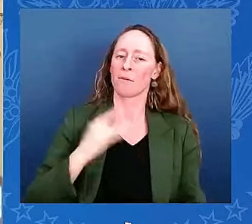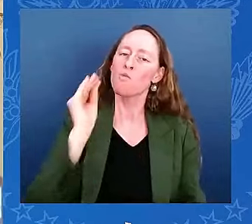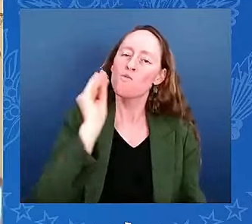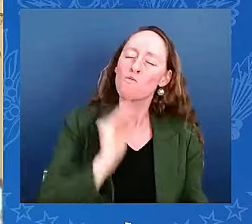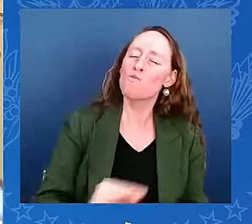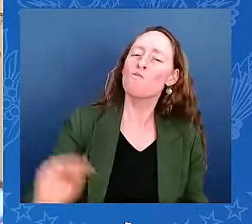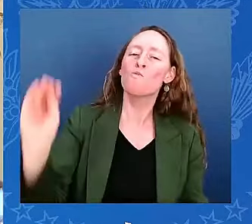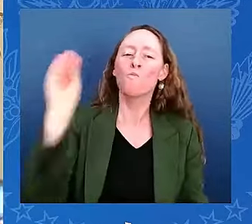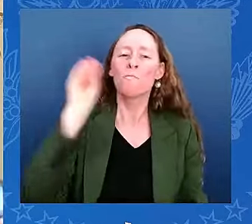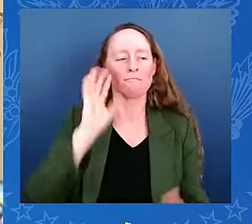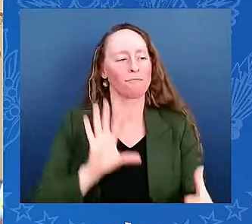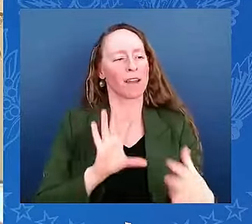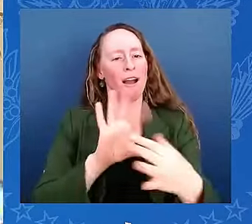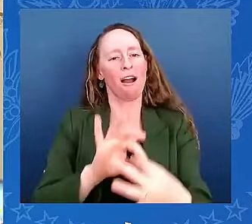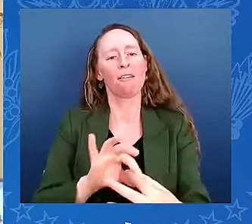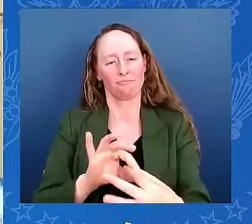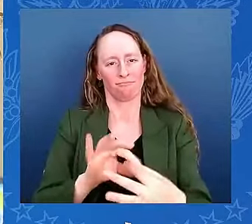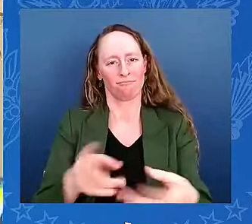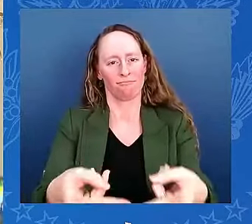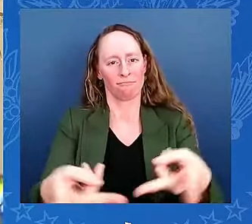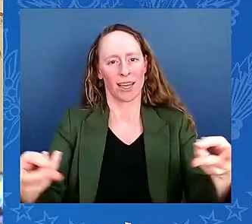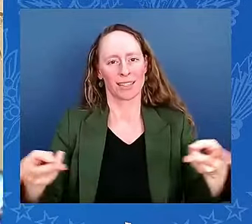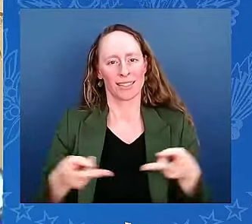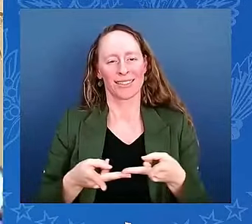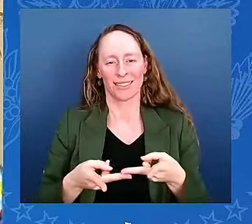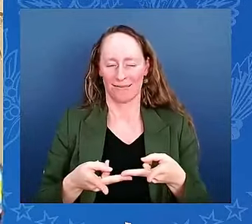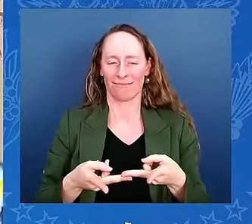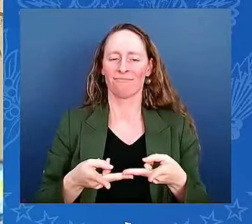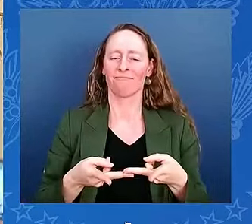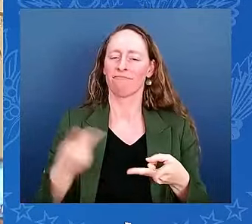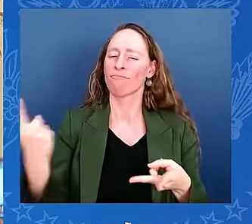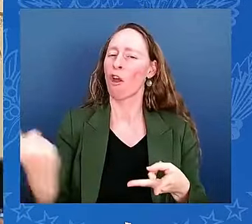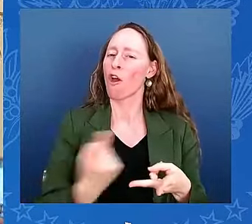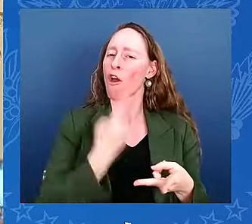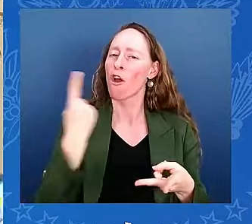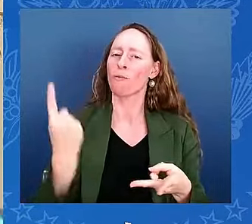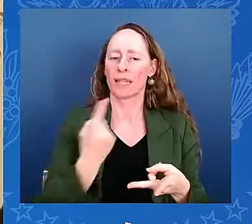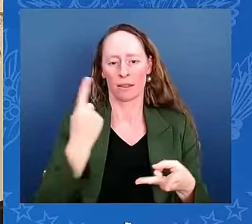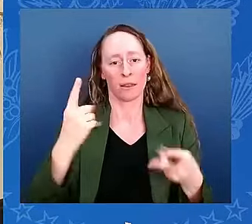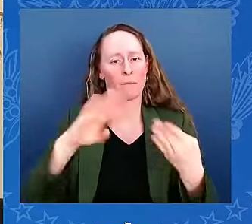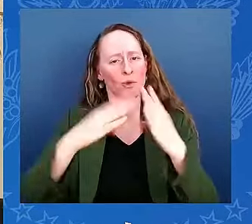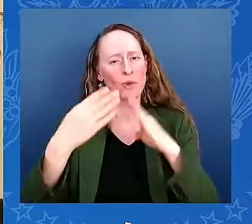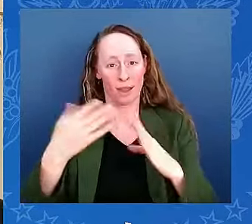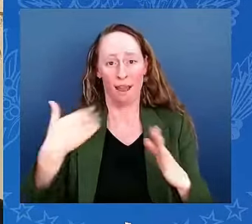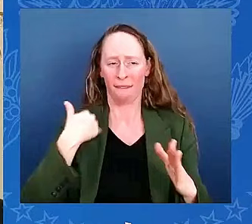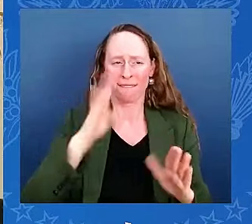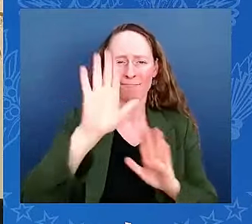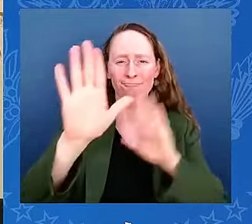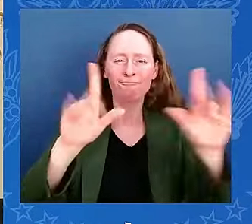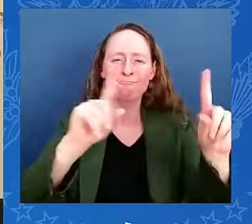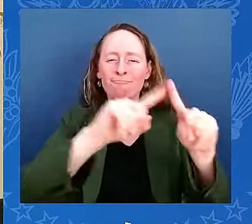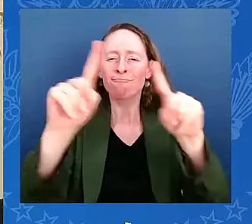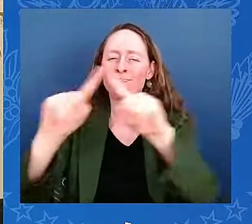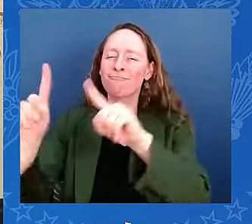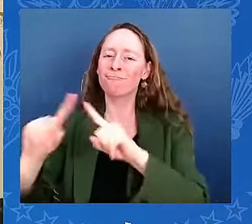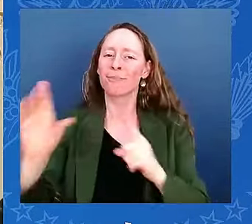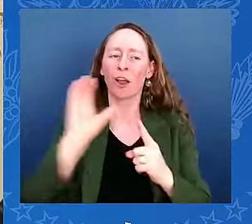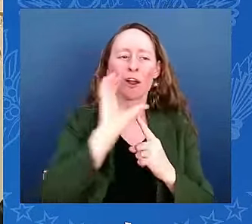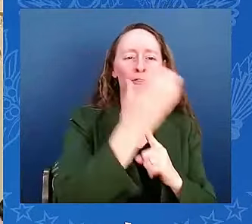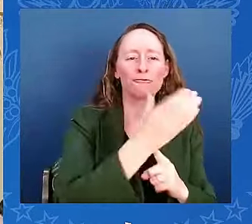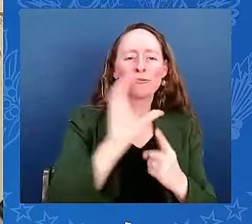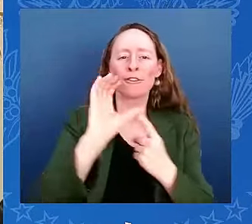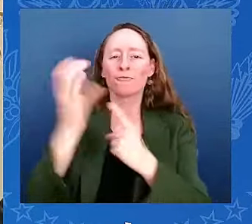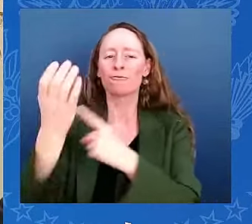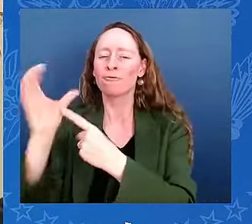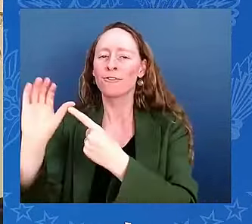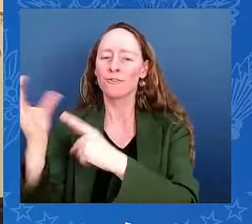multicultural community. I am so inspired to see people like me reflected in our country's leadership.